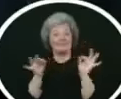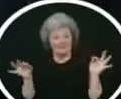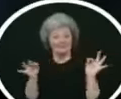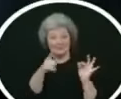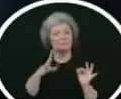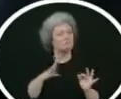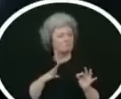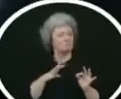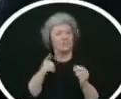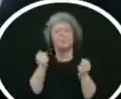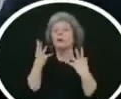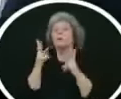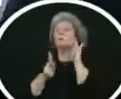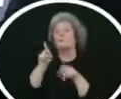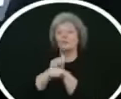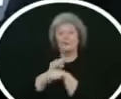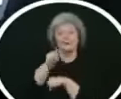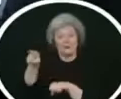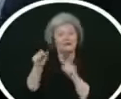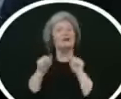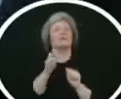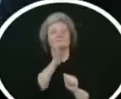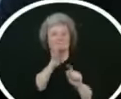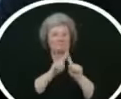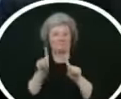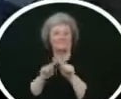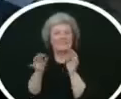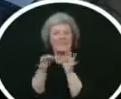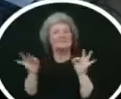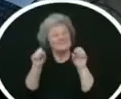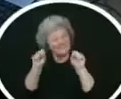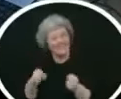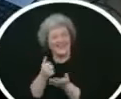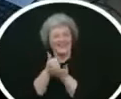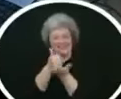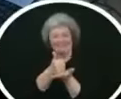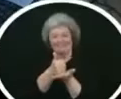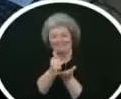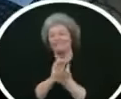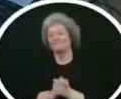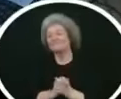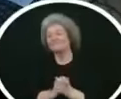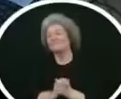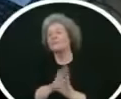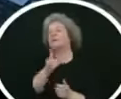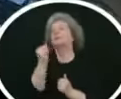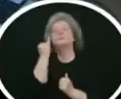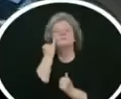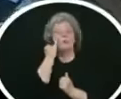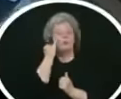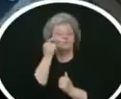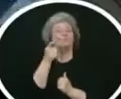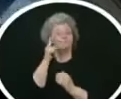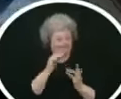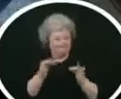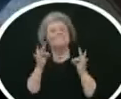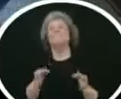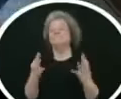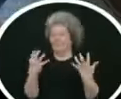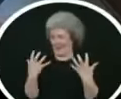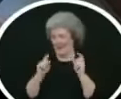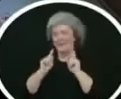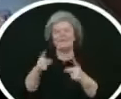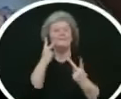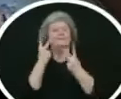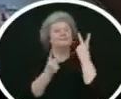speak english or wish to speak with a reservation specialist in a different language just call our reservations number our staff speaks